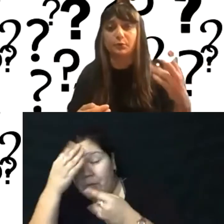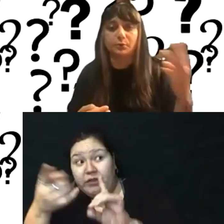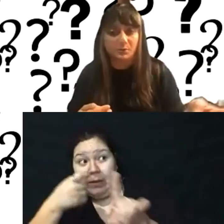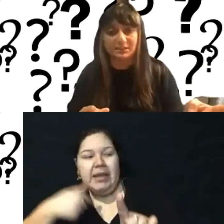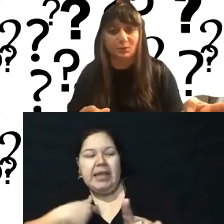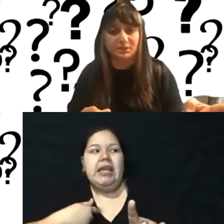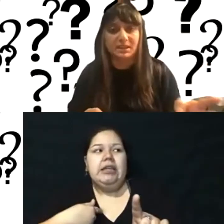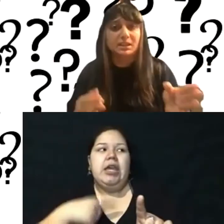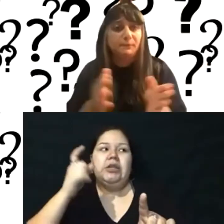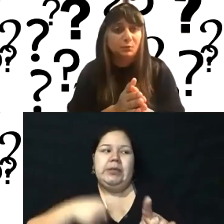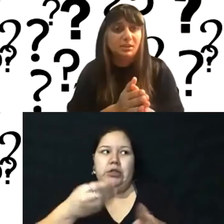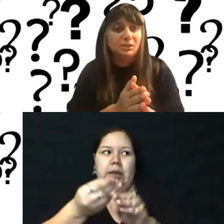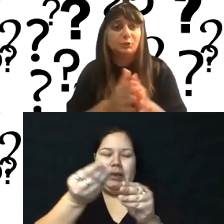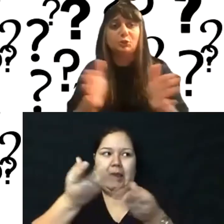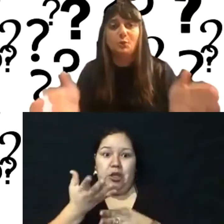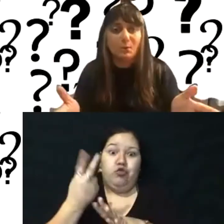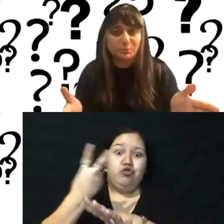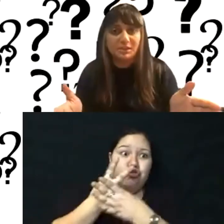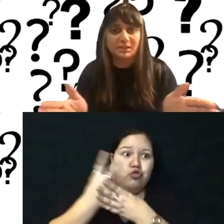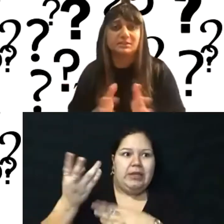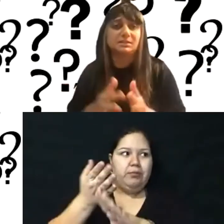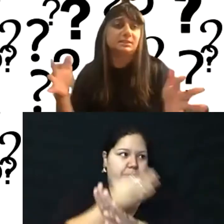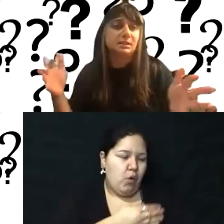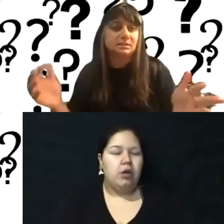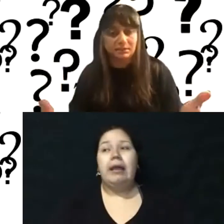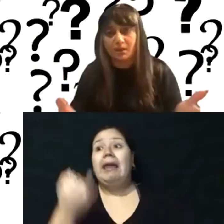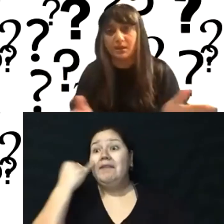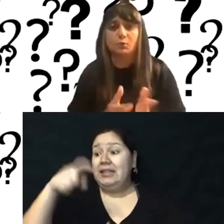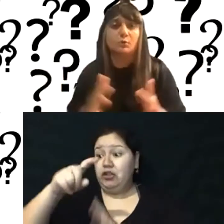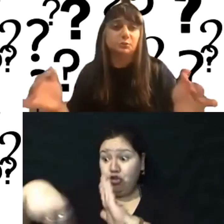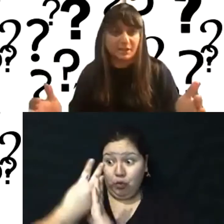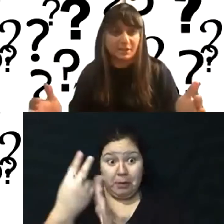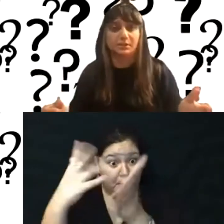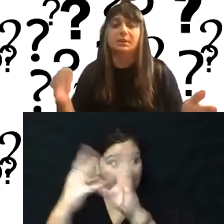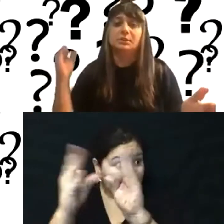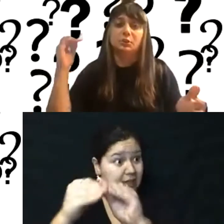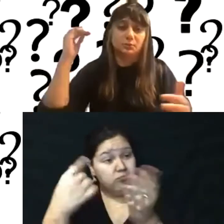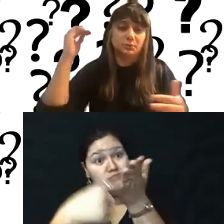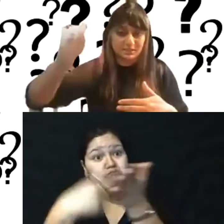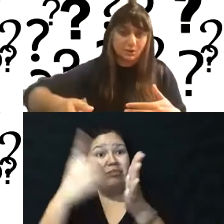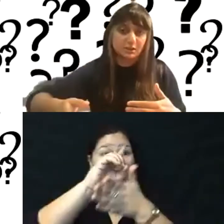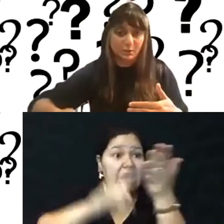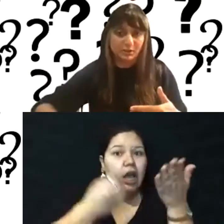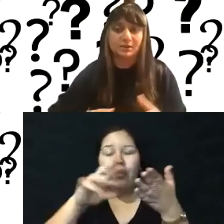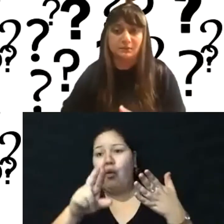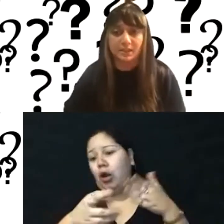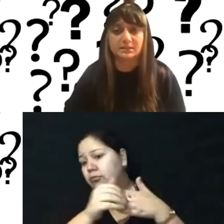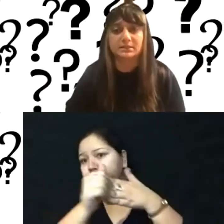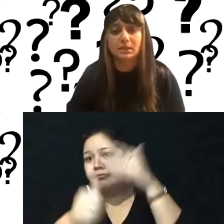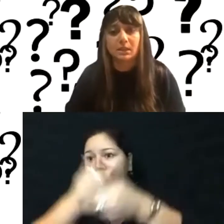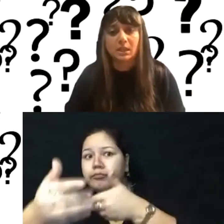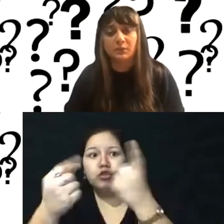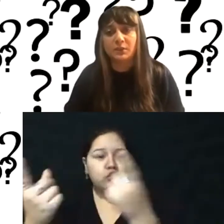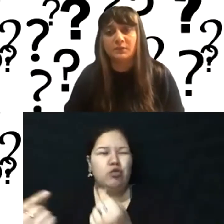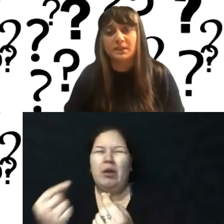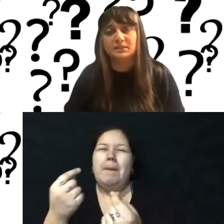notice or three weeks notice. If you need two hour meetings to discuss design or direction, you know, let's talk about it in advance.